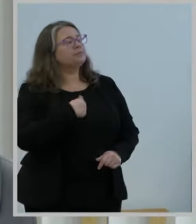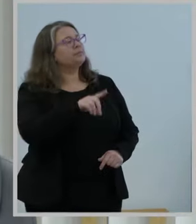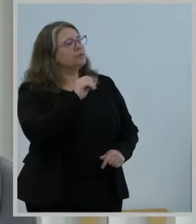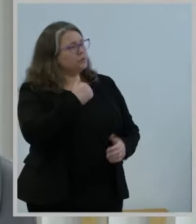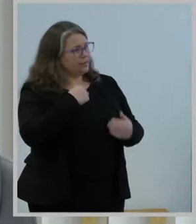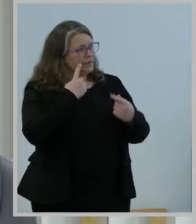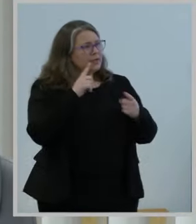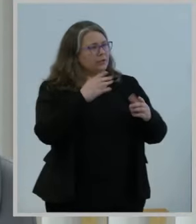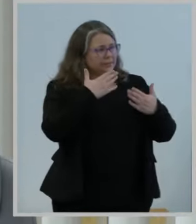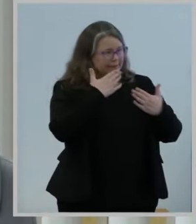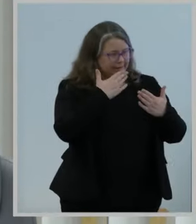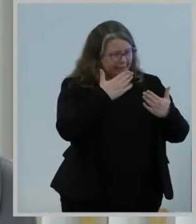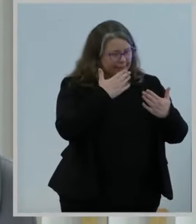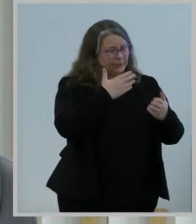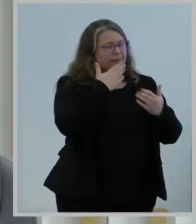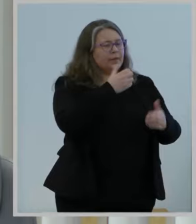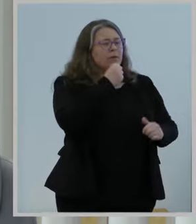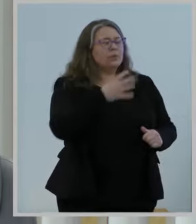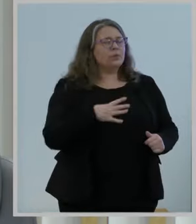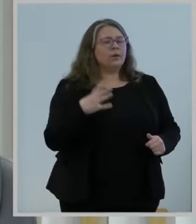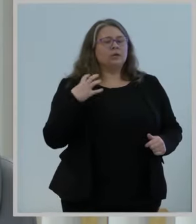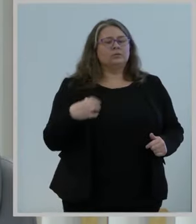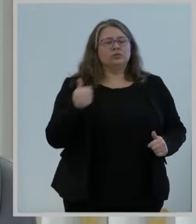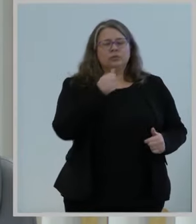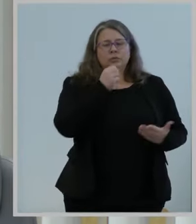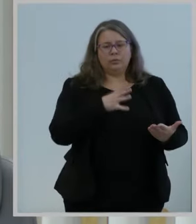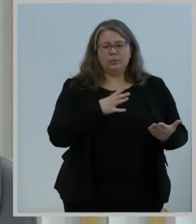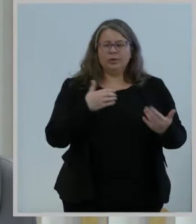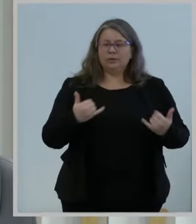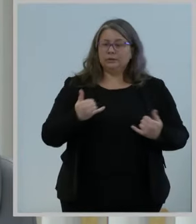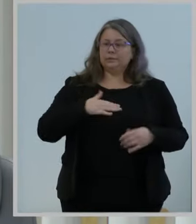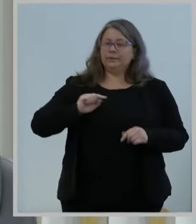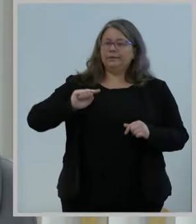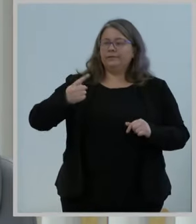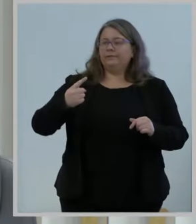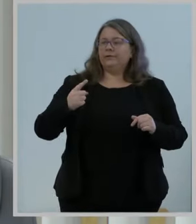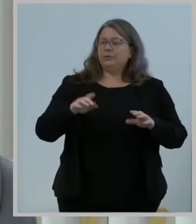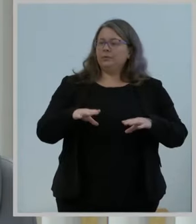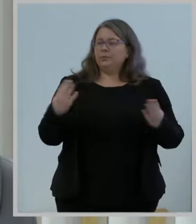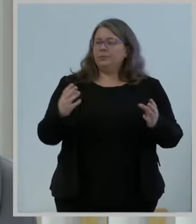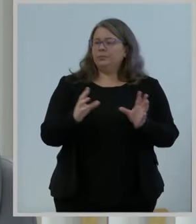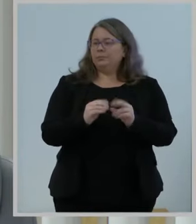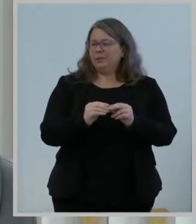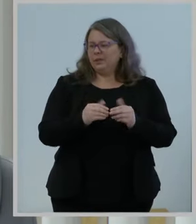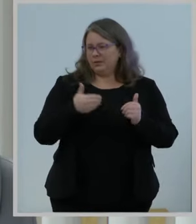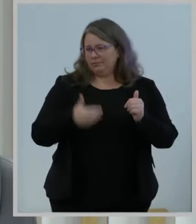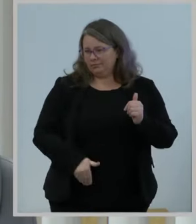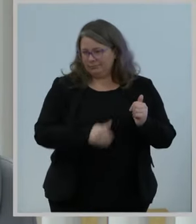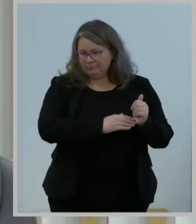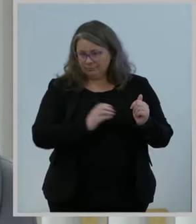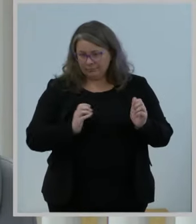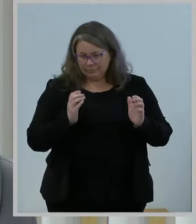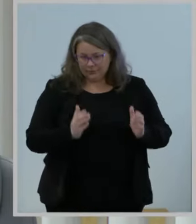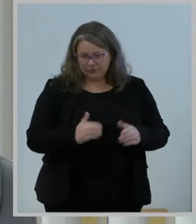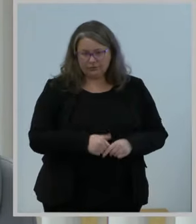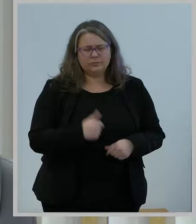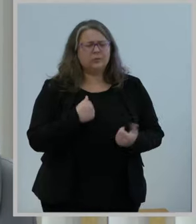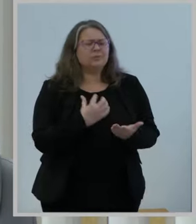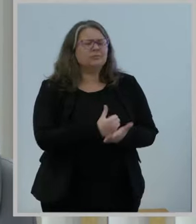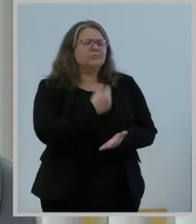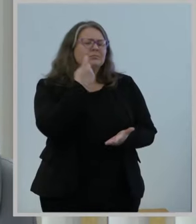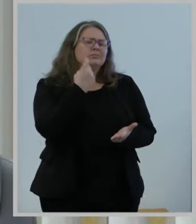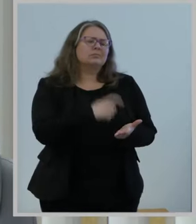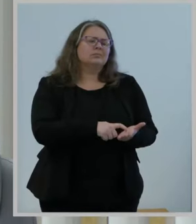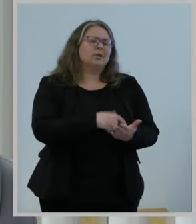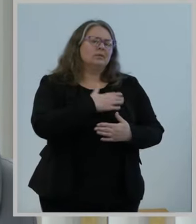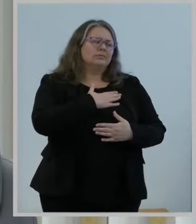do have some announcements today at my first open meeting as a commissioner. I want to again acknowledge what an honor it is to